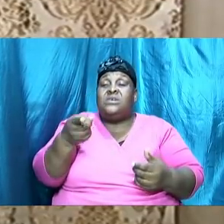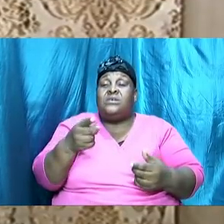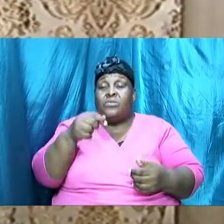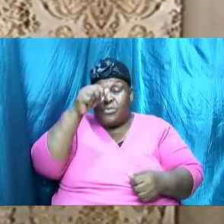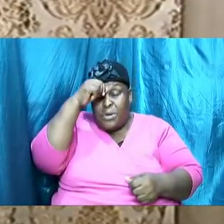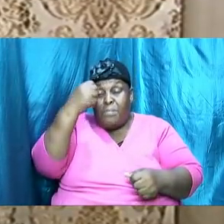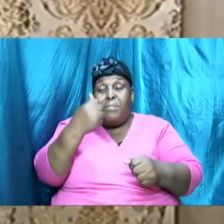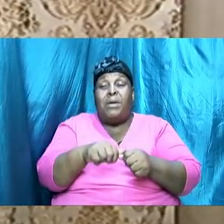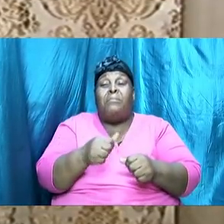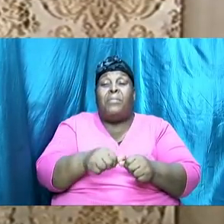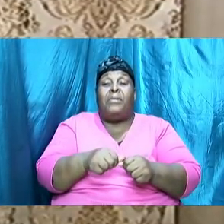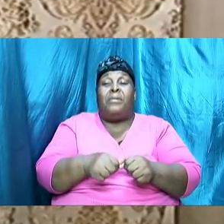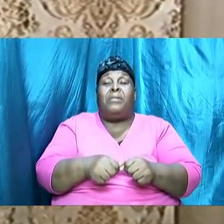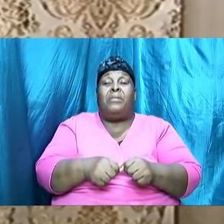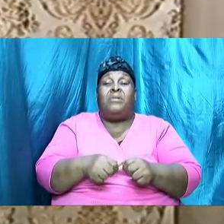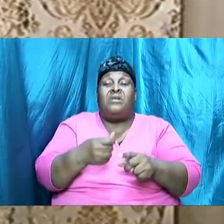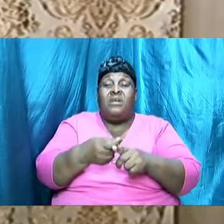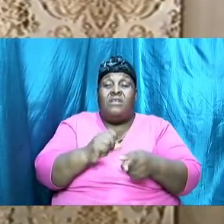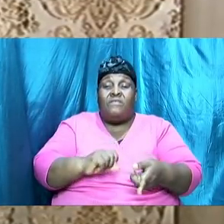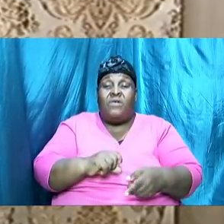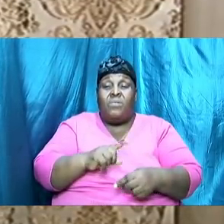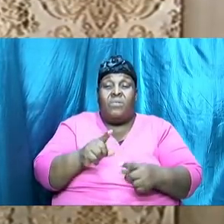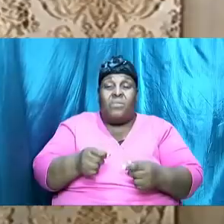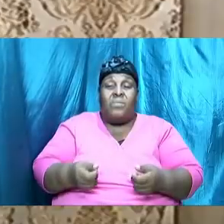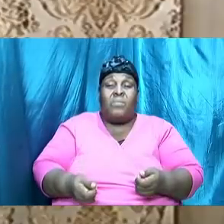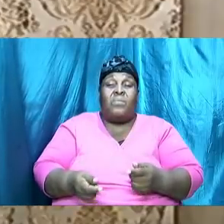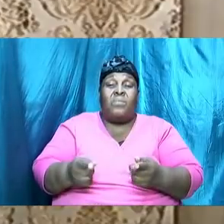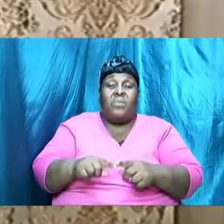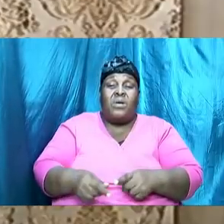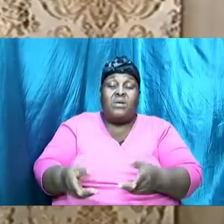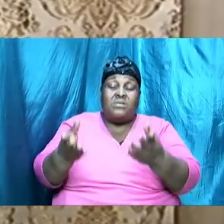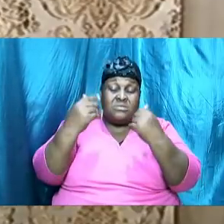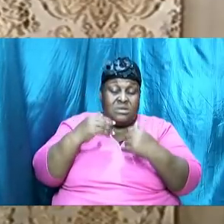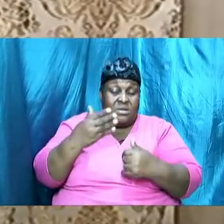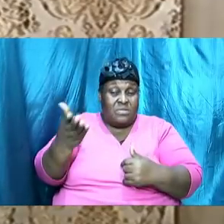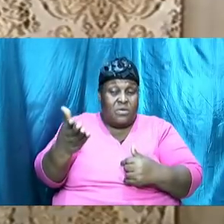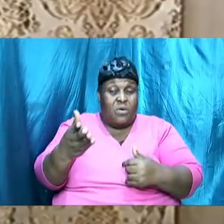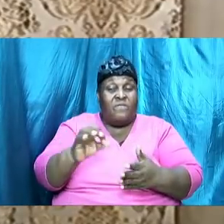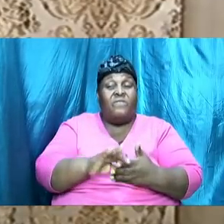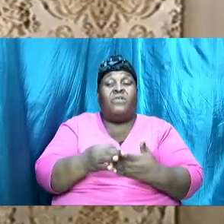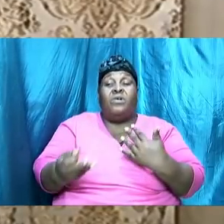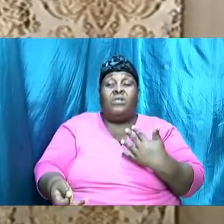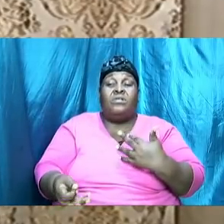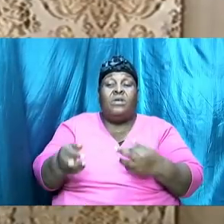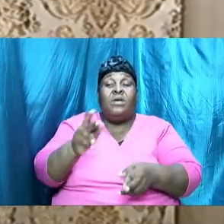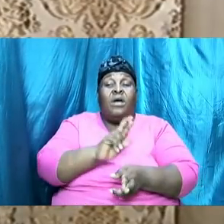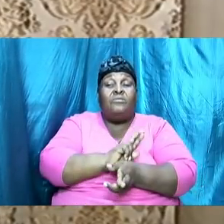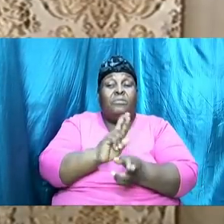therefore from whence thou art fallen and repent